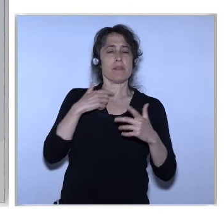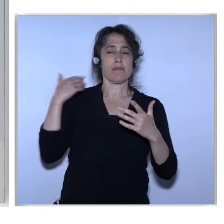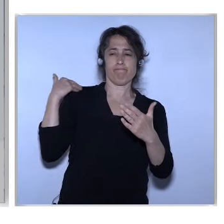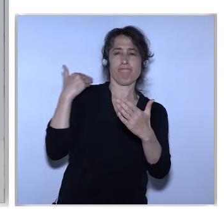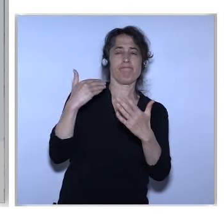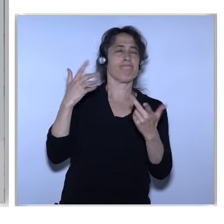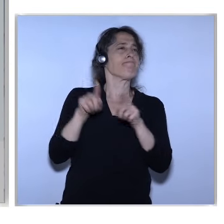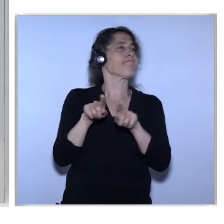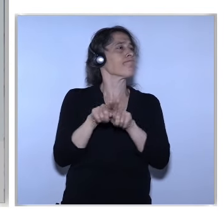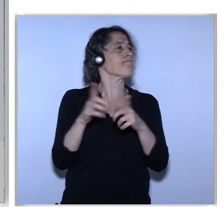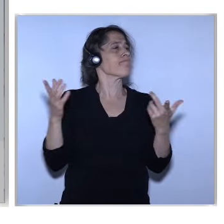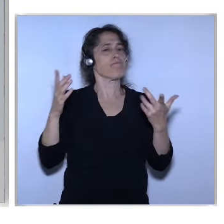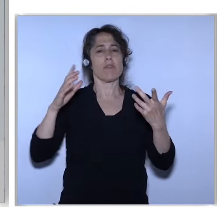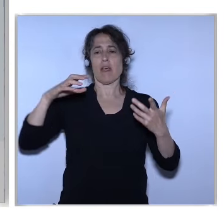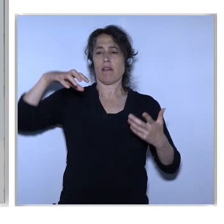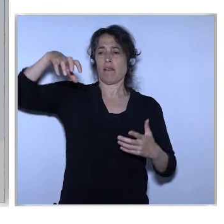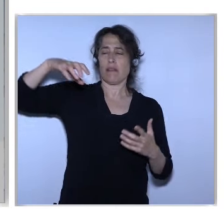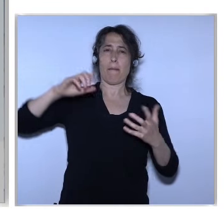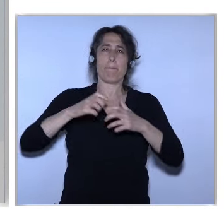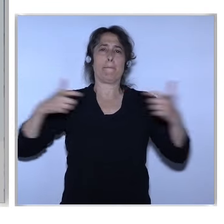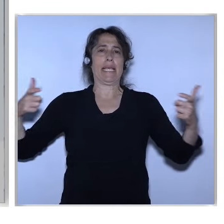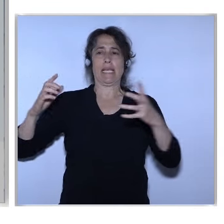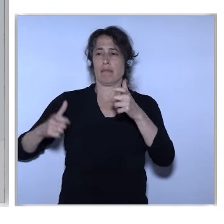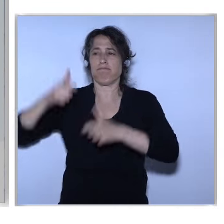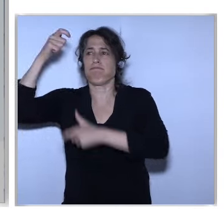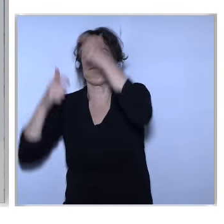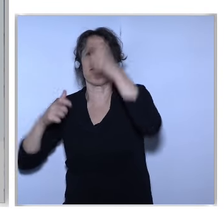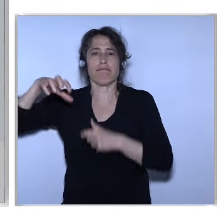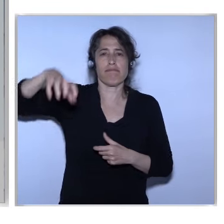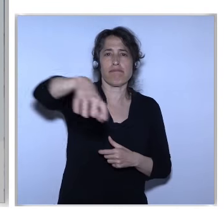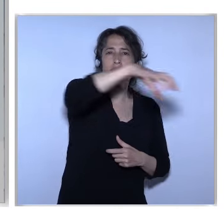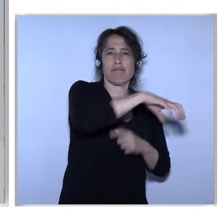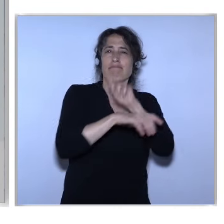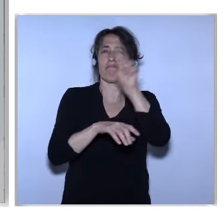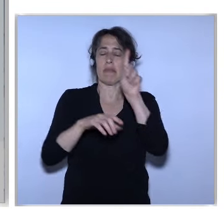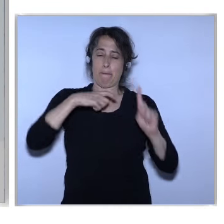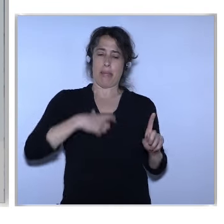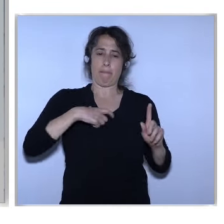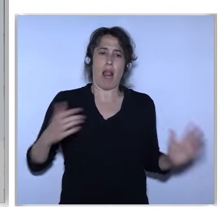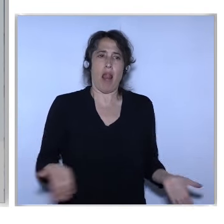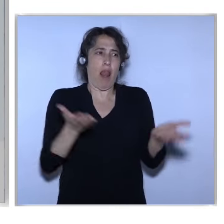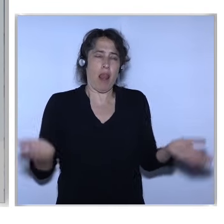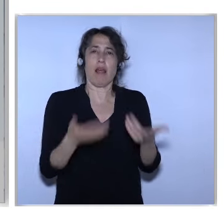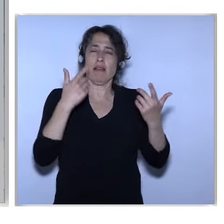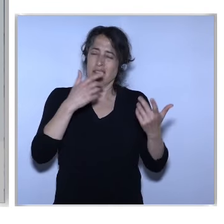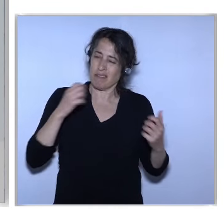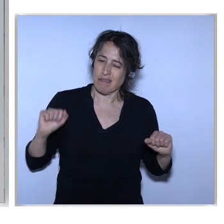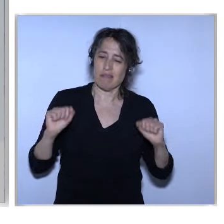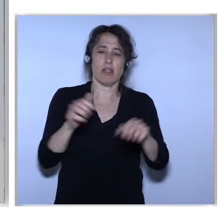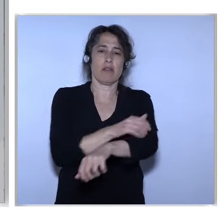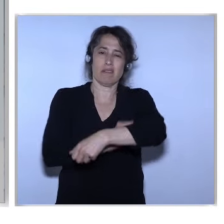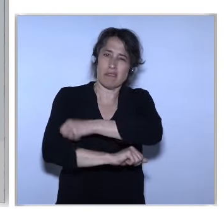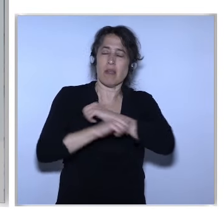Not just the cities But citizens Especially To move on There are a few Of those highlights